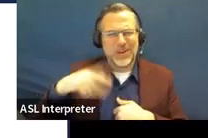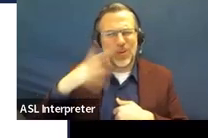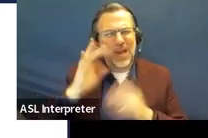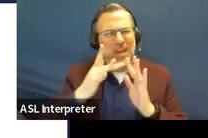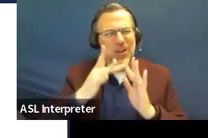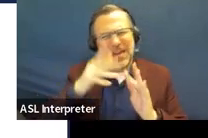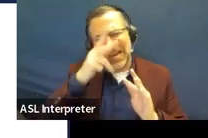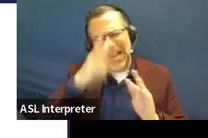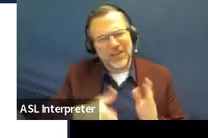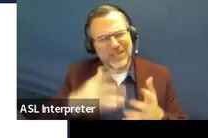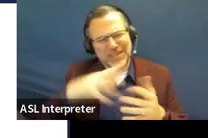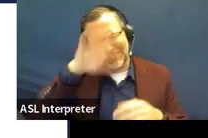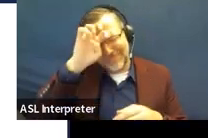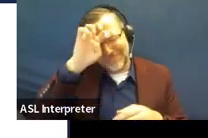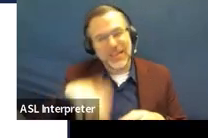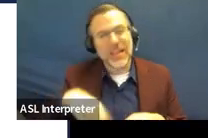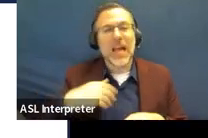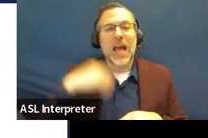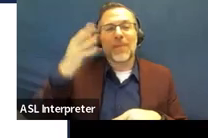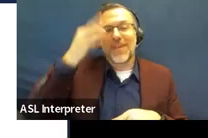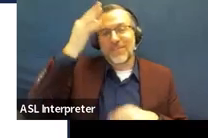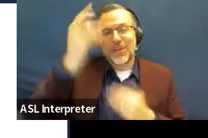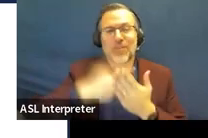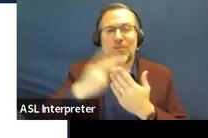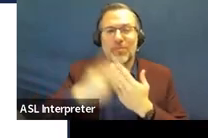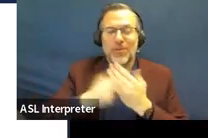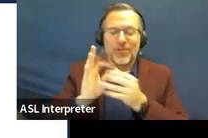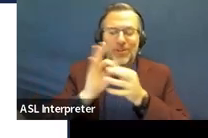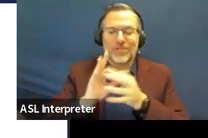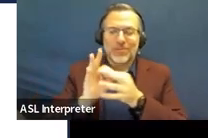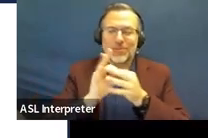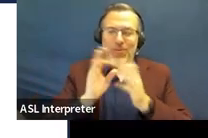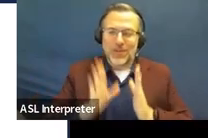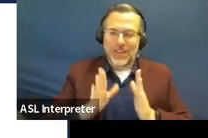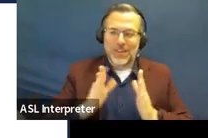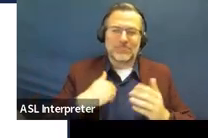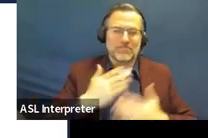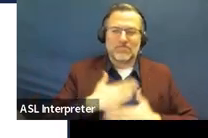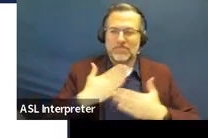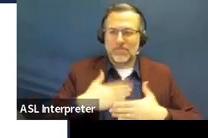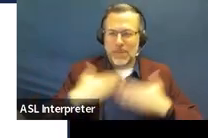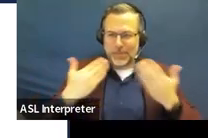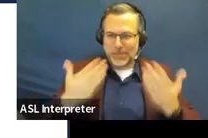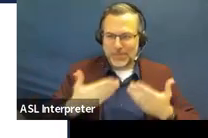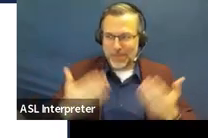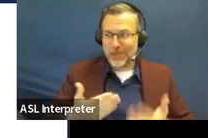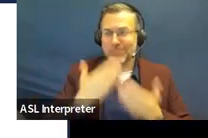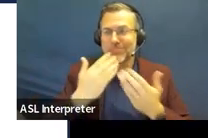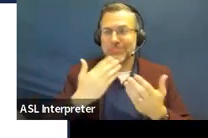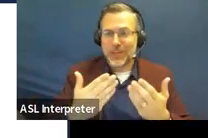programs coordinator. I am really happy to be here. Thanks so much for joining us. I have been with the department